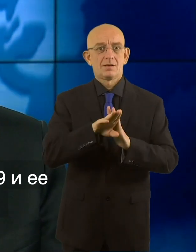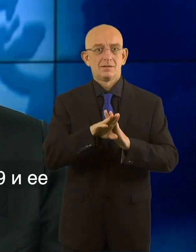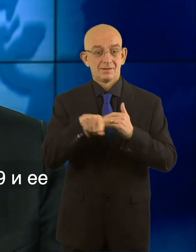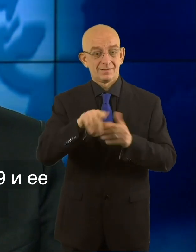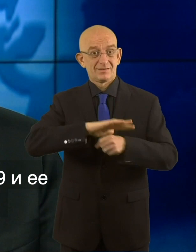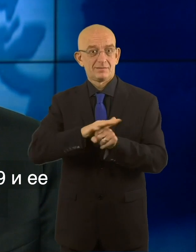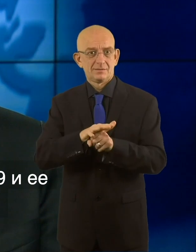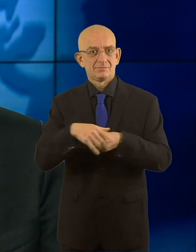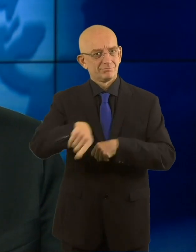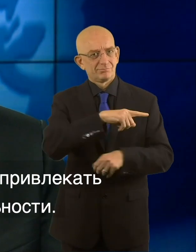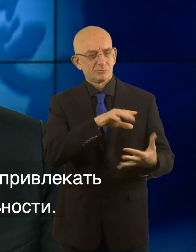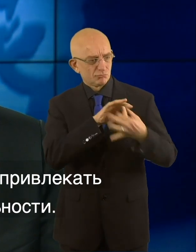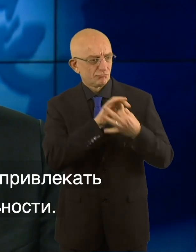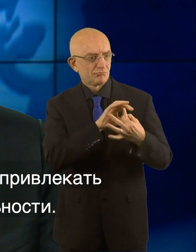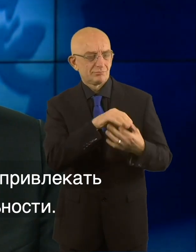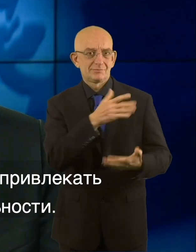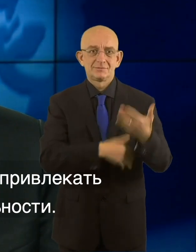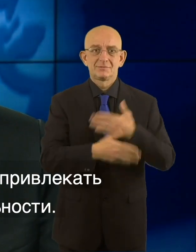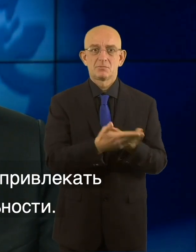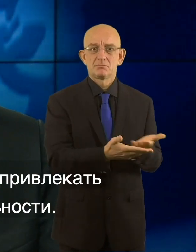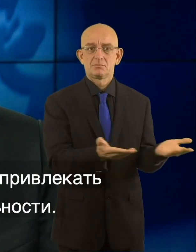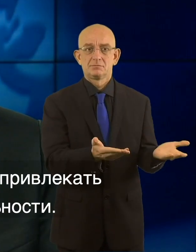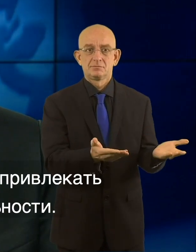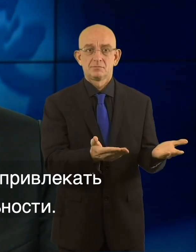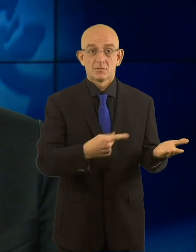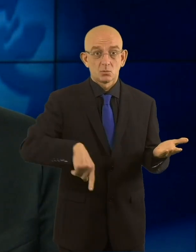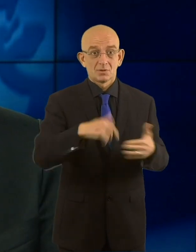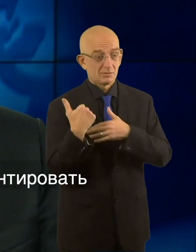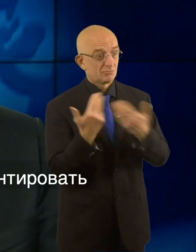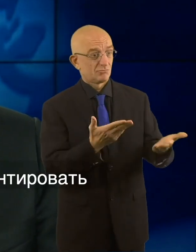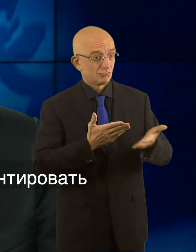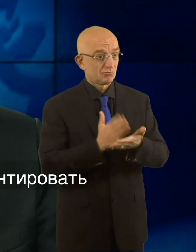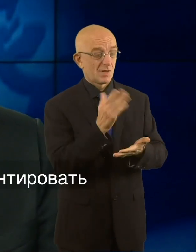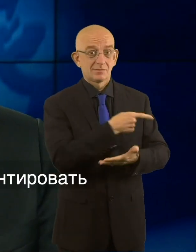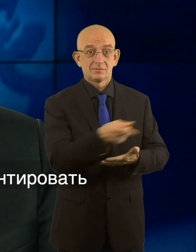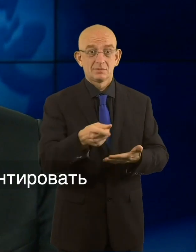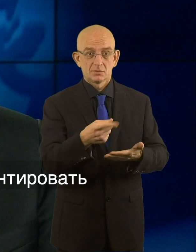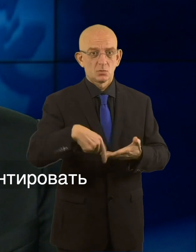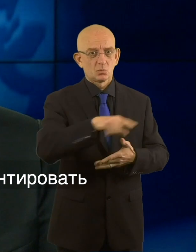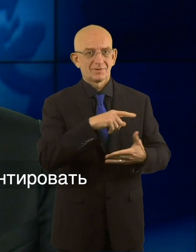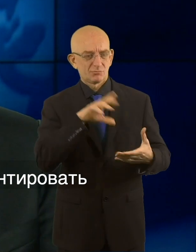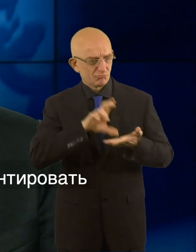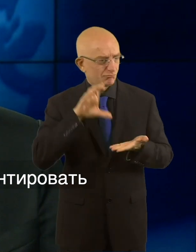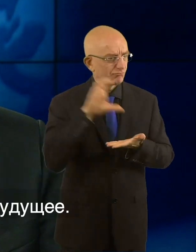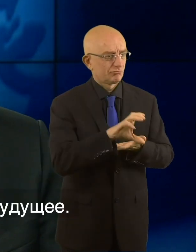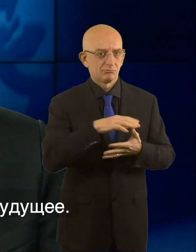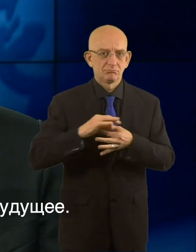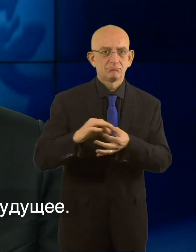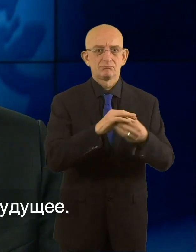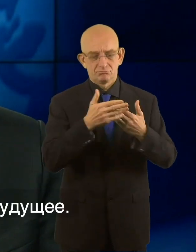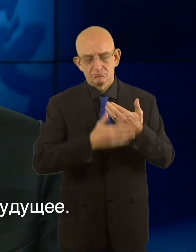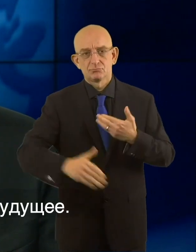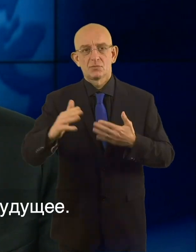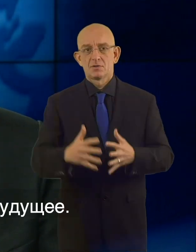and recovery efforts and to consult and engage them. When we secure the rights of people with disabilities, we are